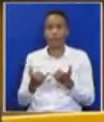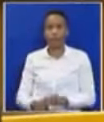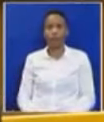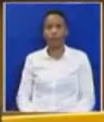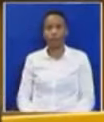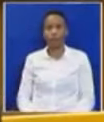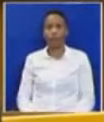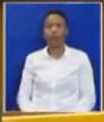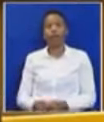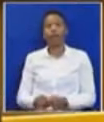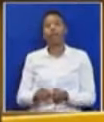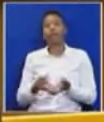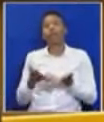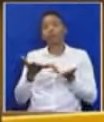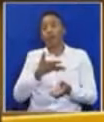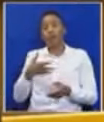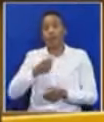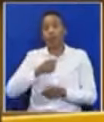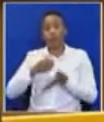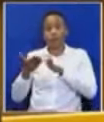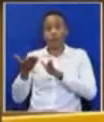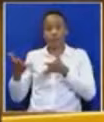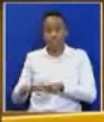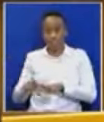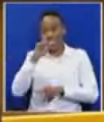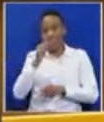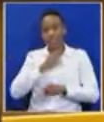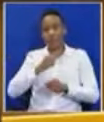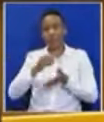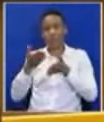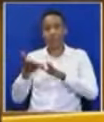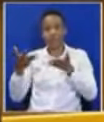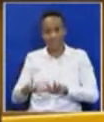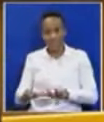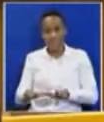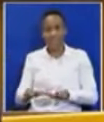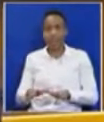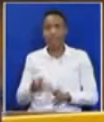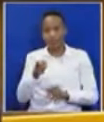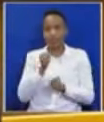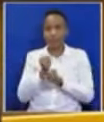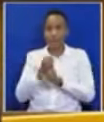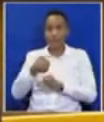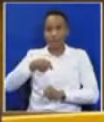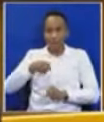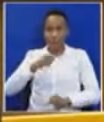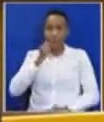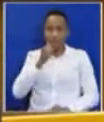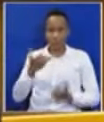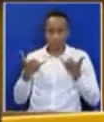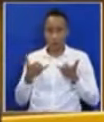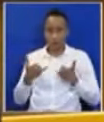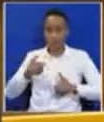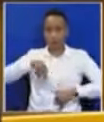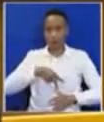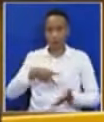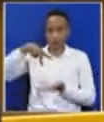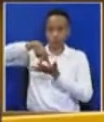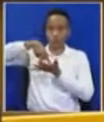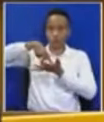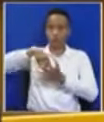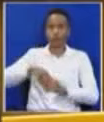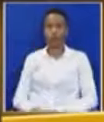late mum, my late sister, who have played a mammoth task in where I am today. But, honorable Chairperson, I have a problem.